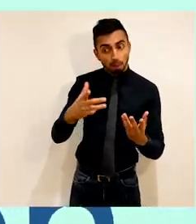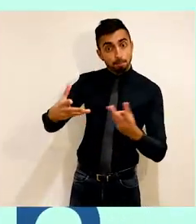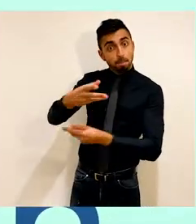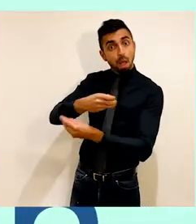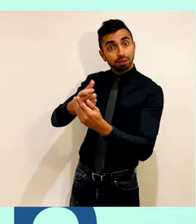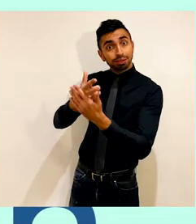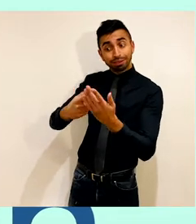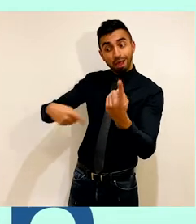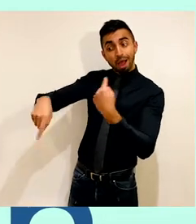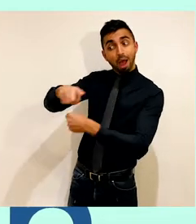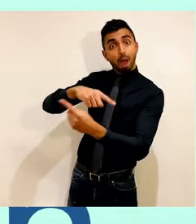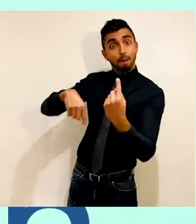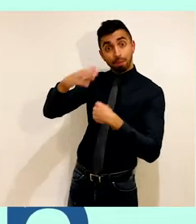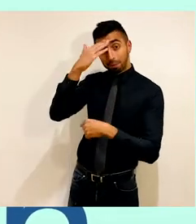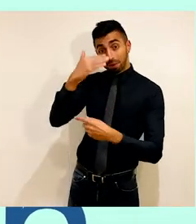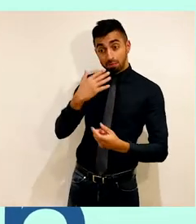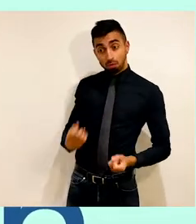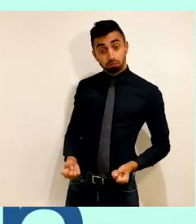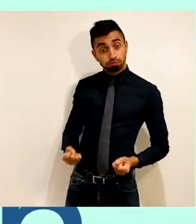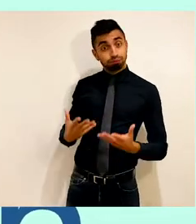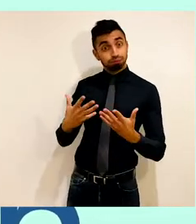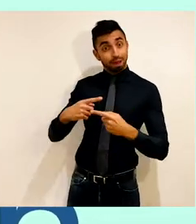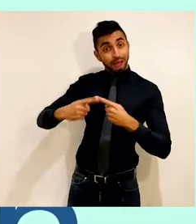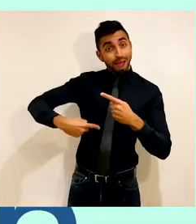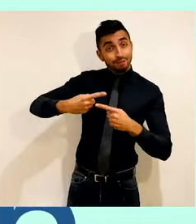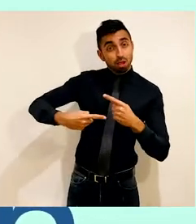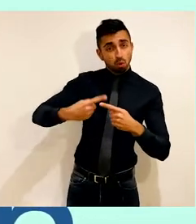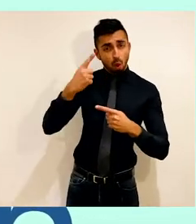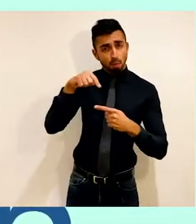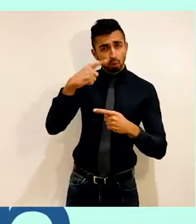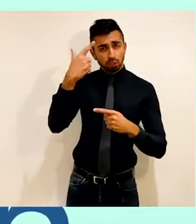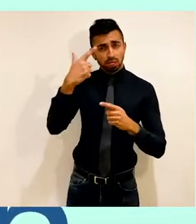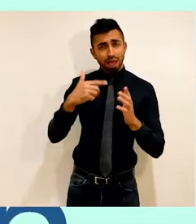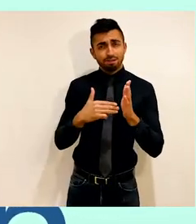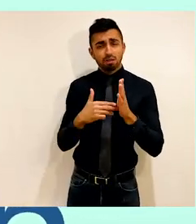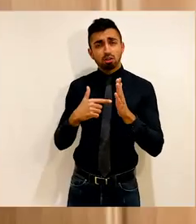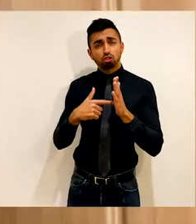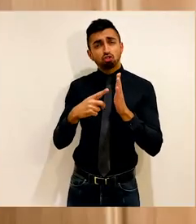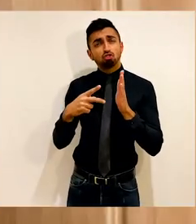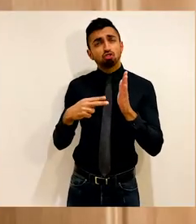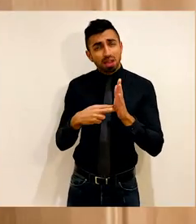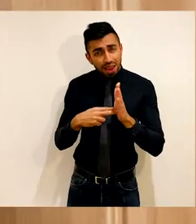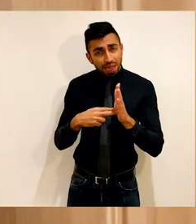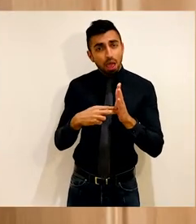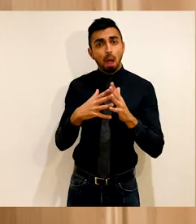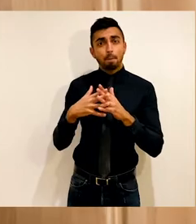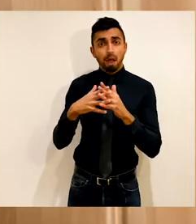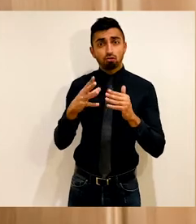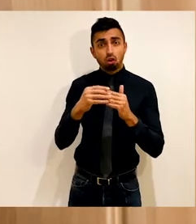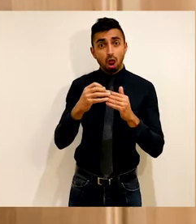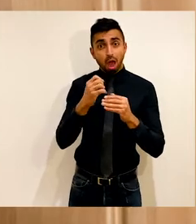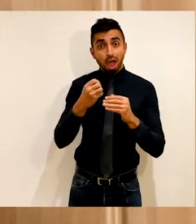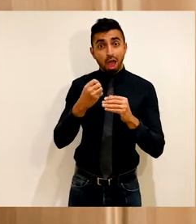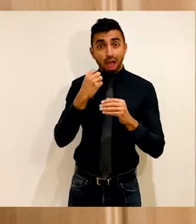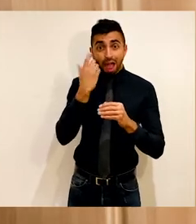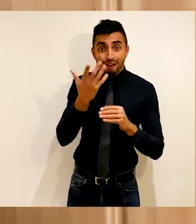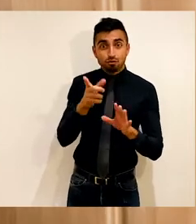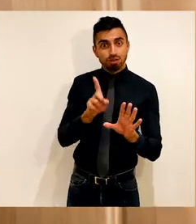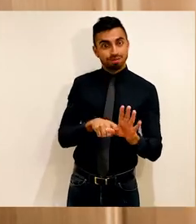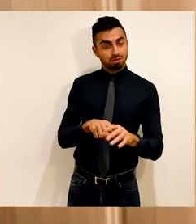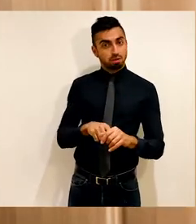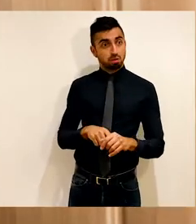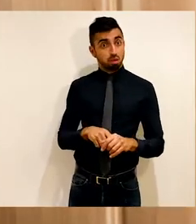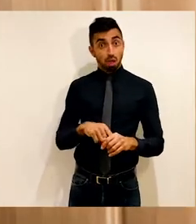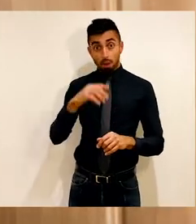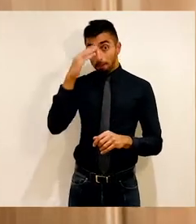value of 1.7 trillion US dollars per year. And if you add in the discretionary income of their